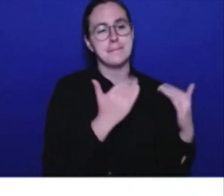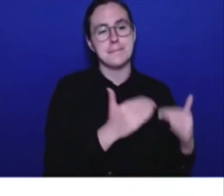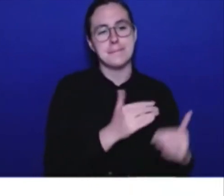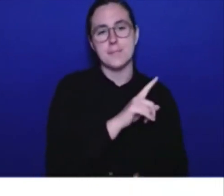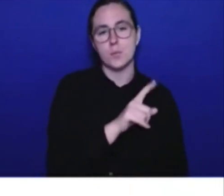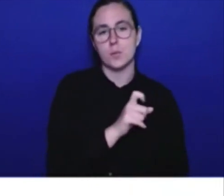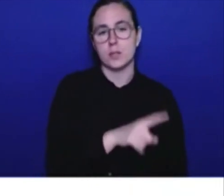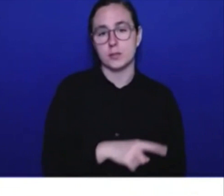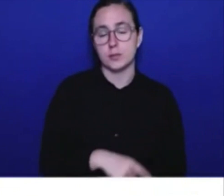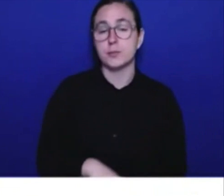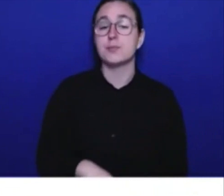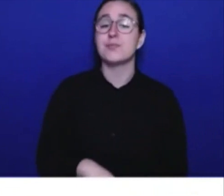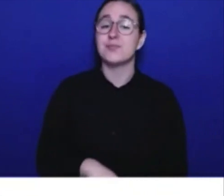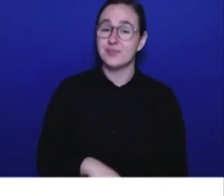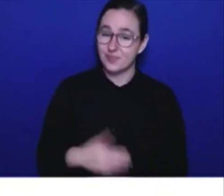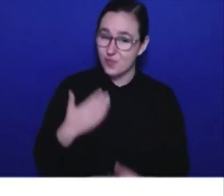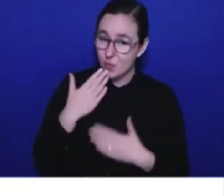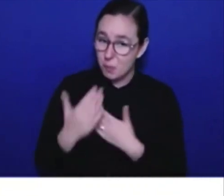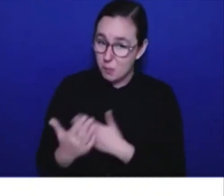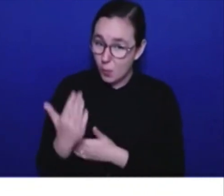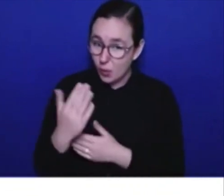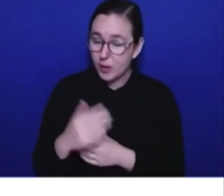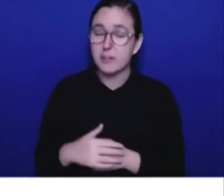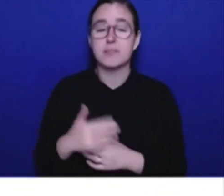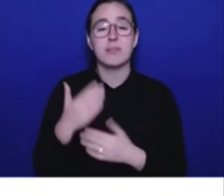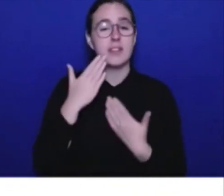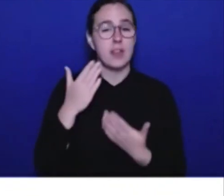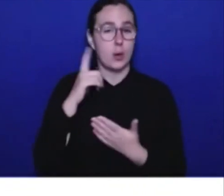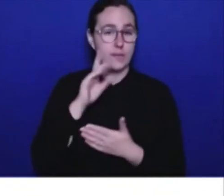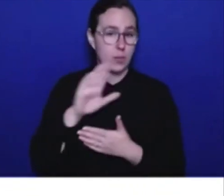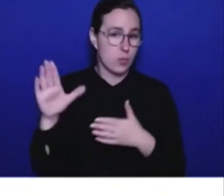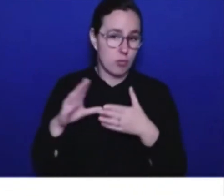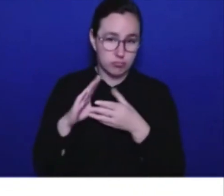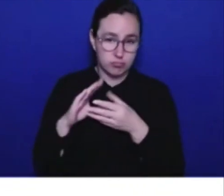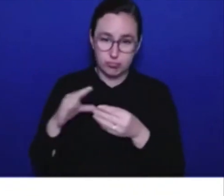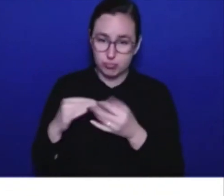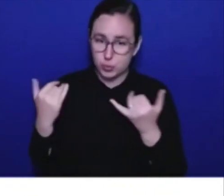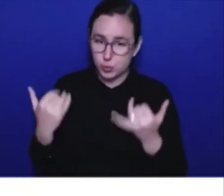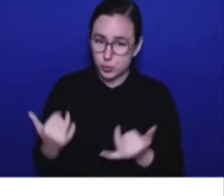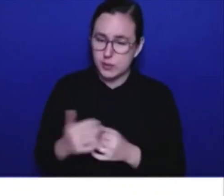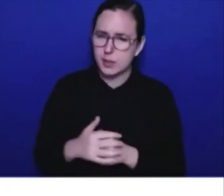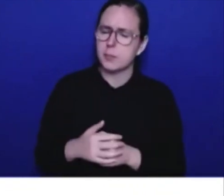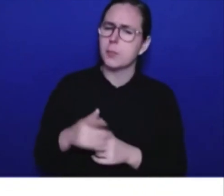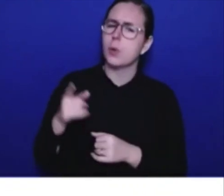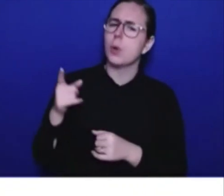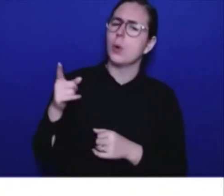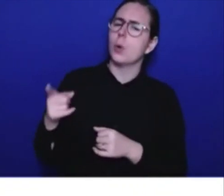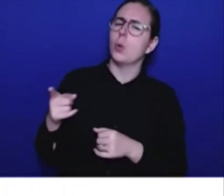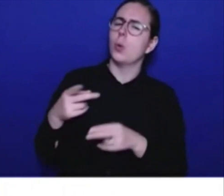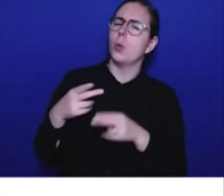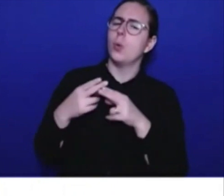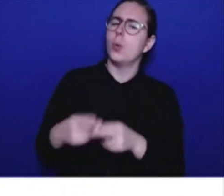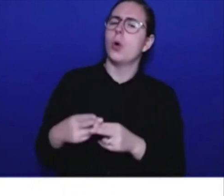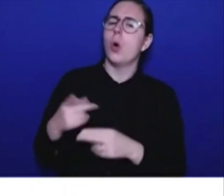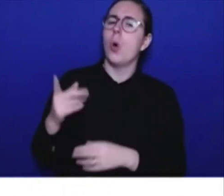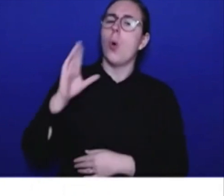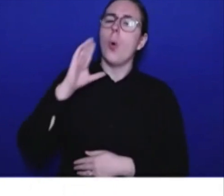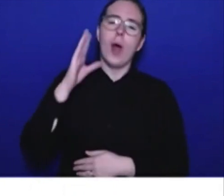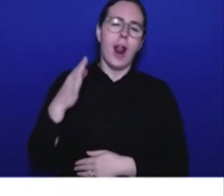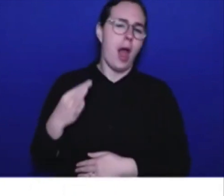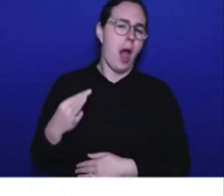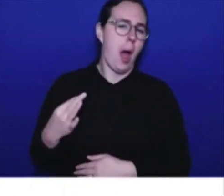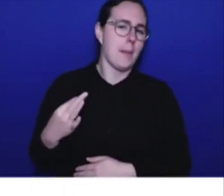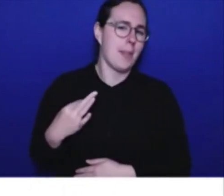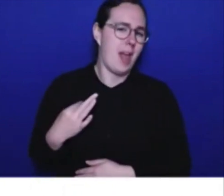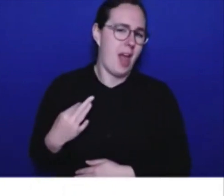Good morning, and thank you for doing this. I hear you saying that you're applying for a two-year